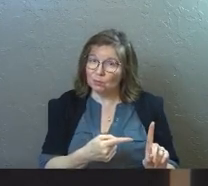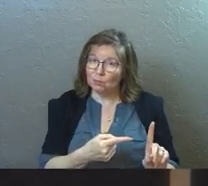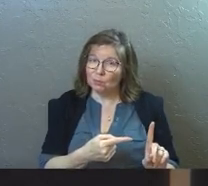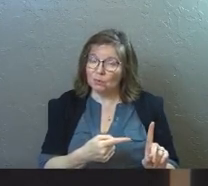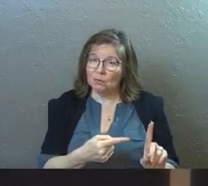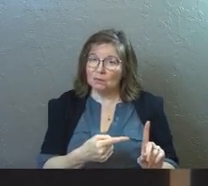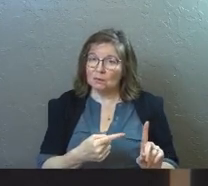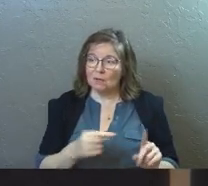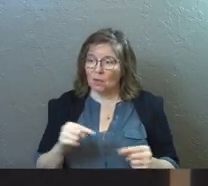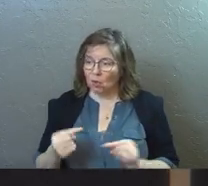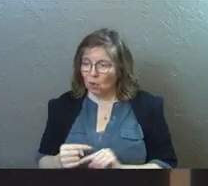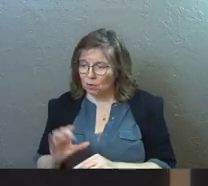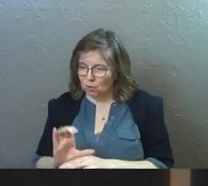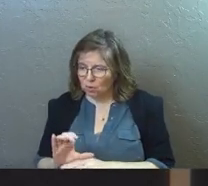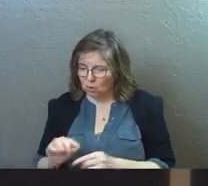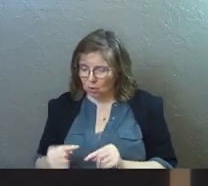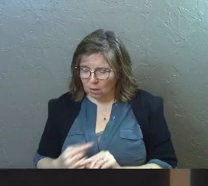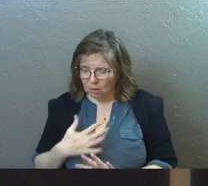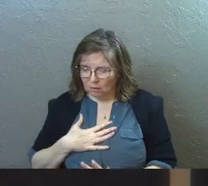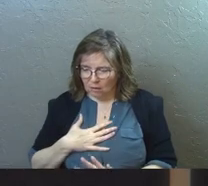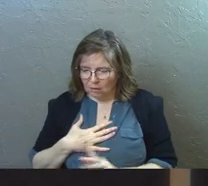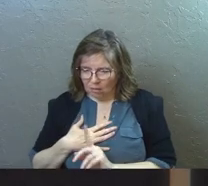Yeah. What if they're the church hurt person?